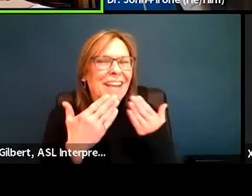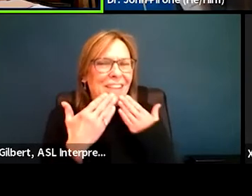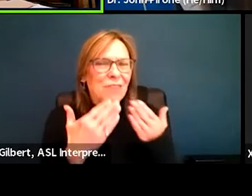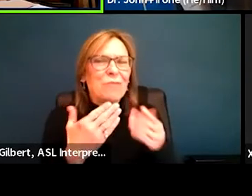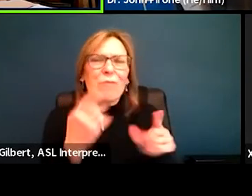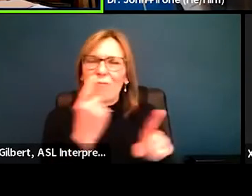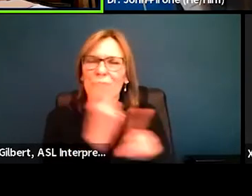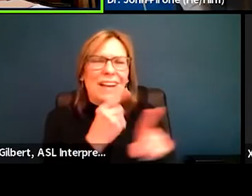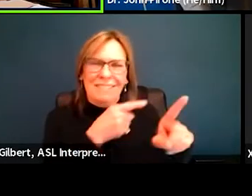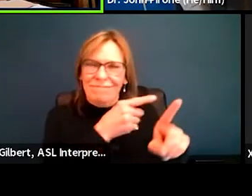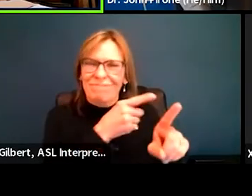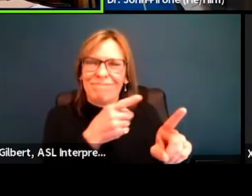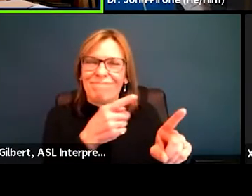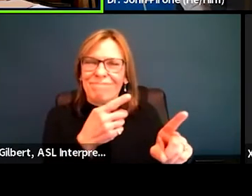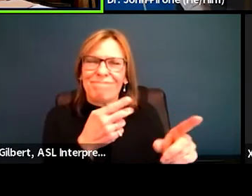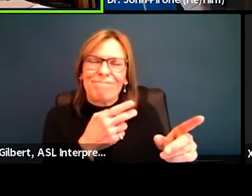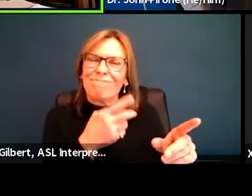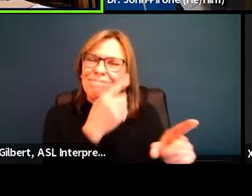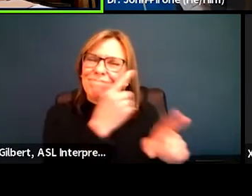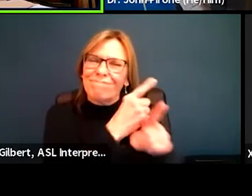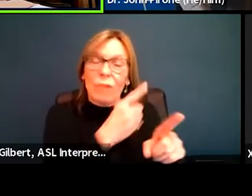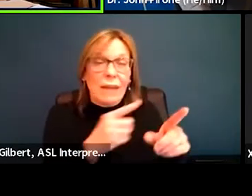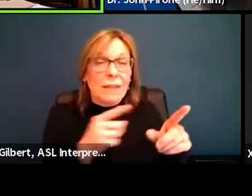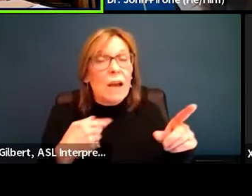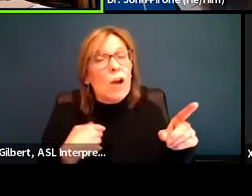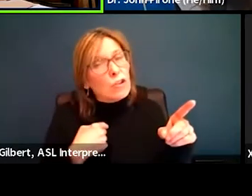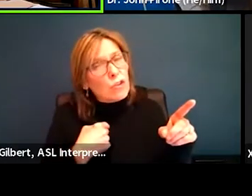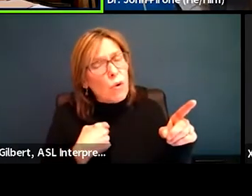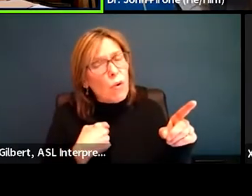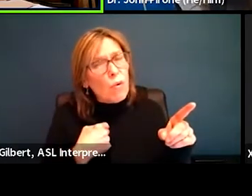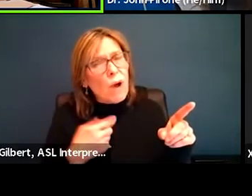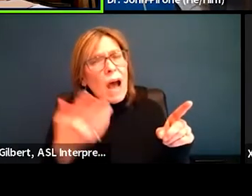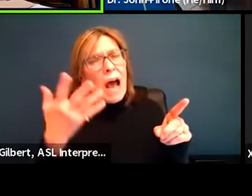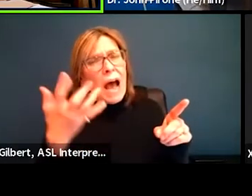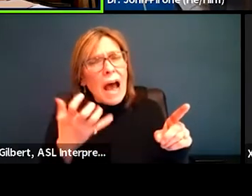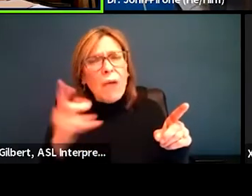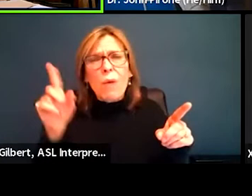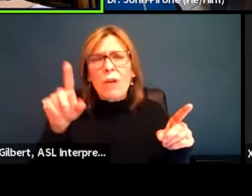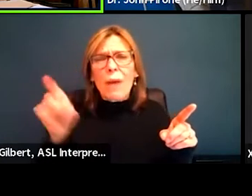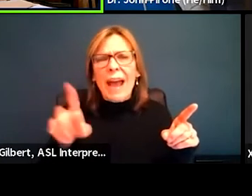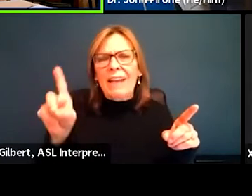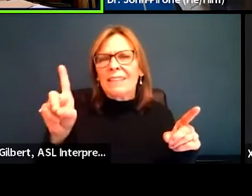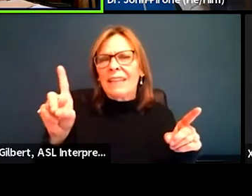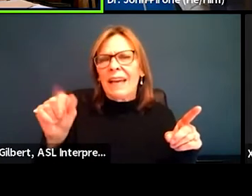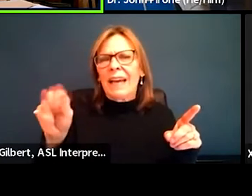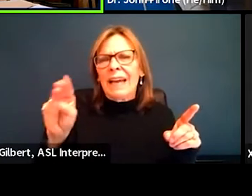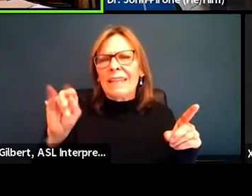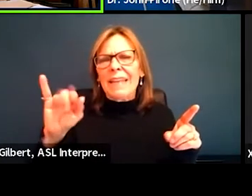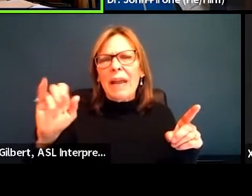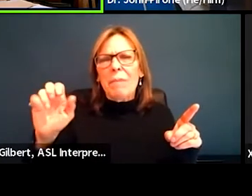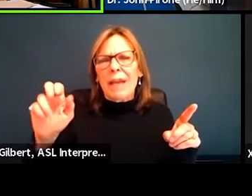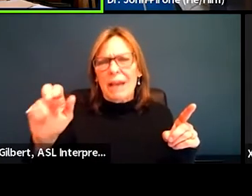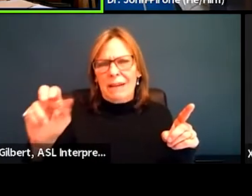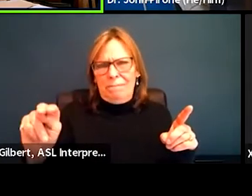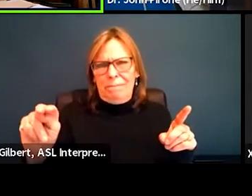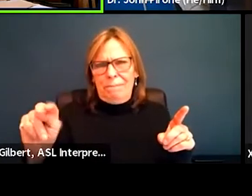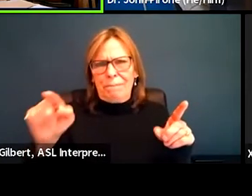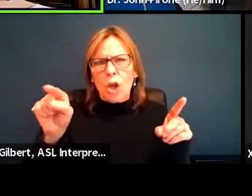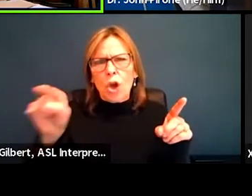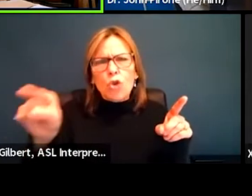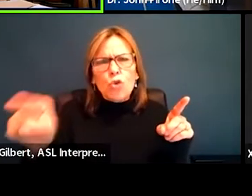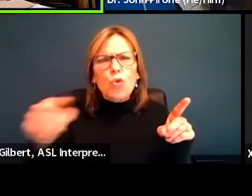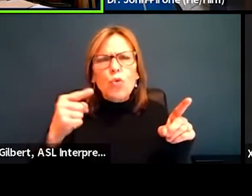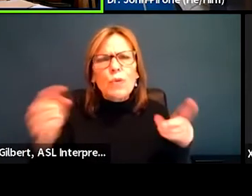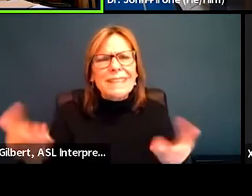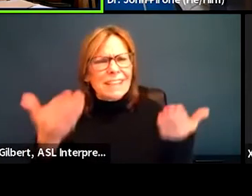I believe that's true. So I want to ask, um, Damien, you suggested that it would be good to